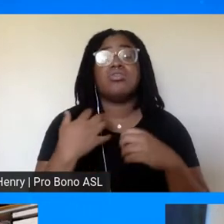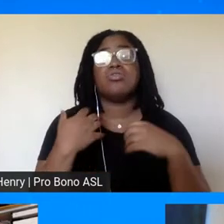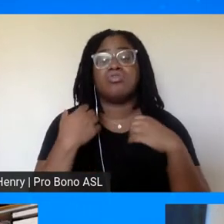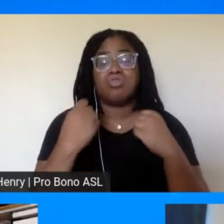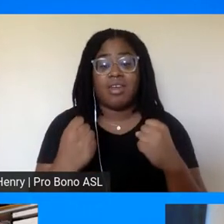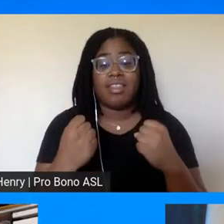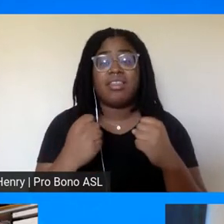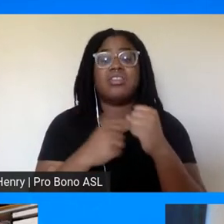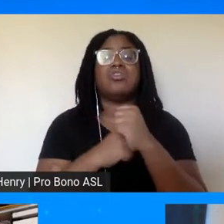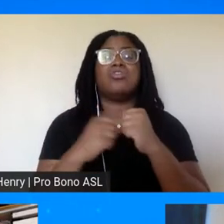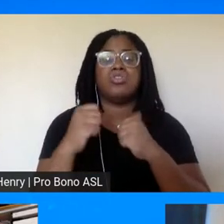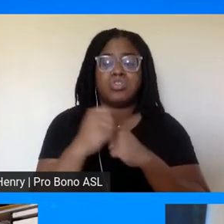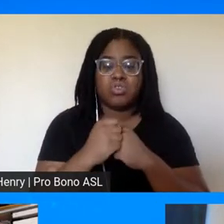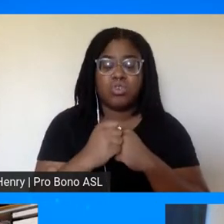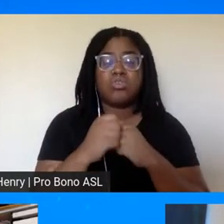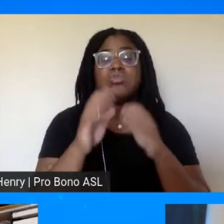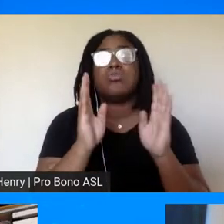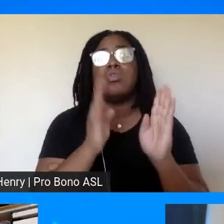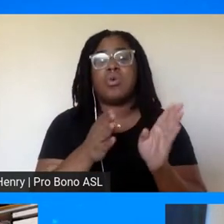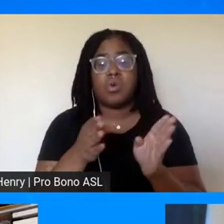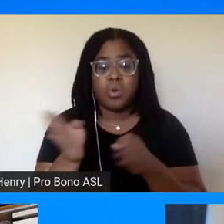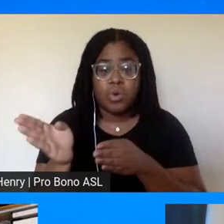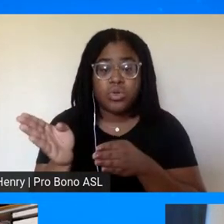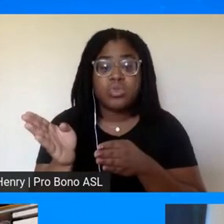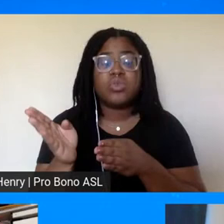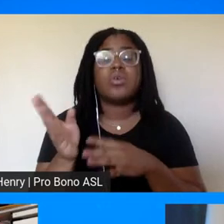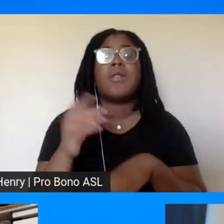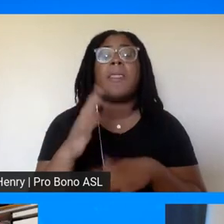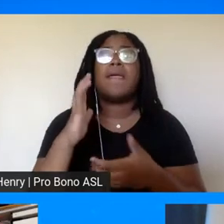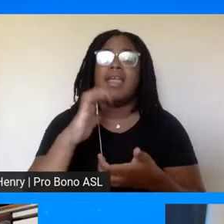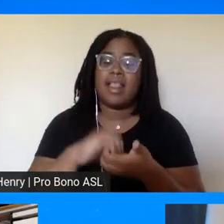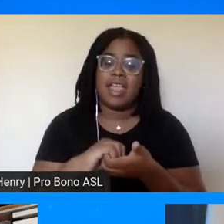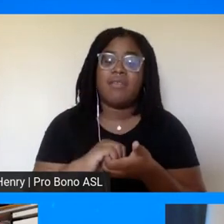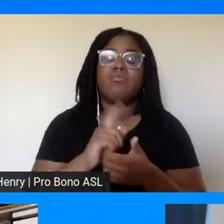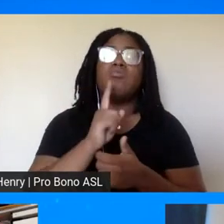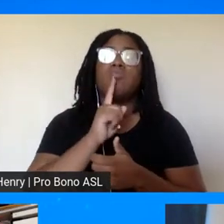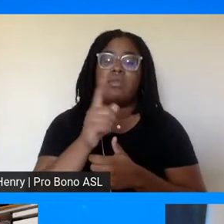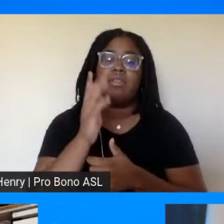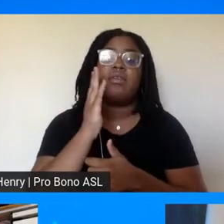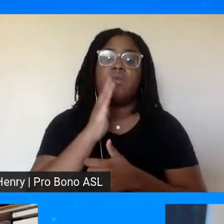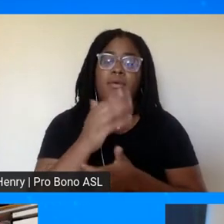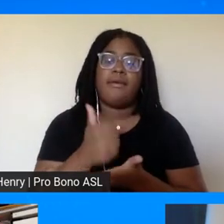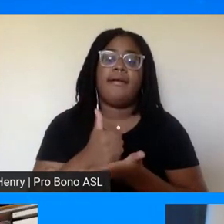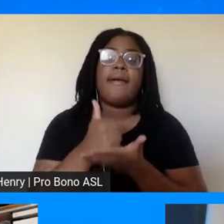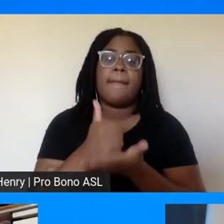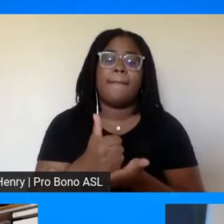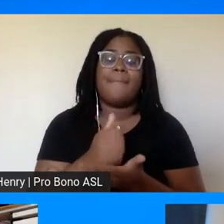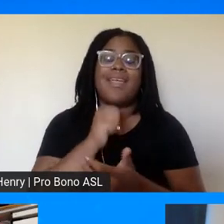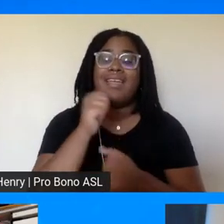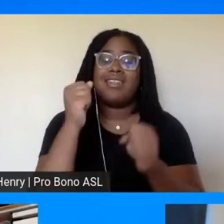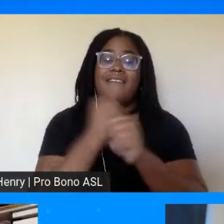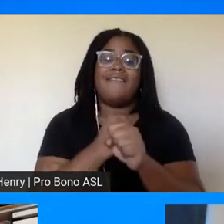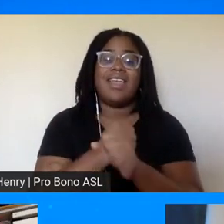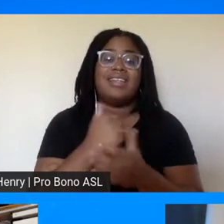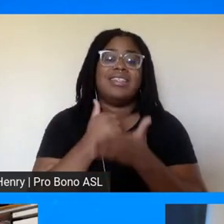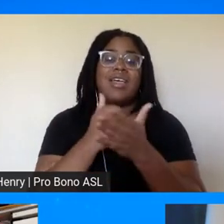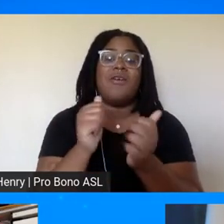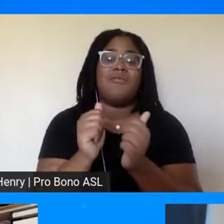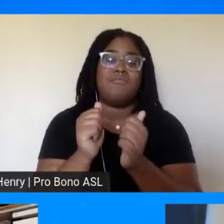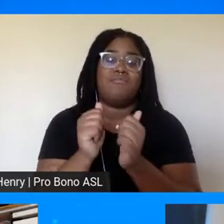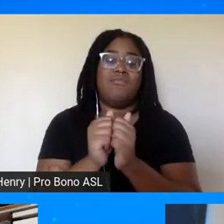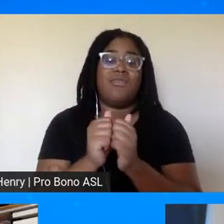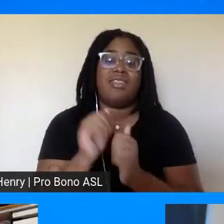structure, coordination in our collaboration is really what's going to get us there and nonviolence helps us with that. So please